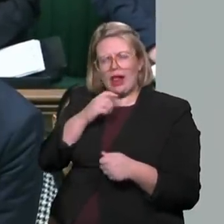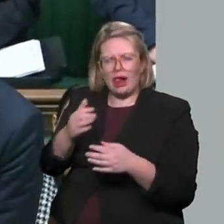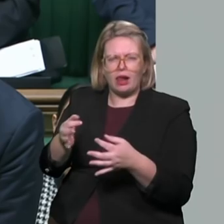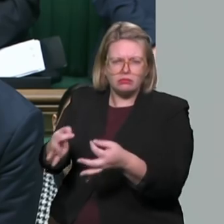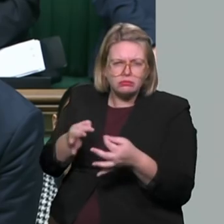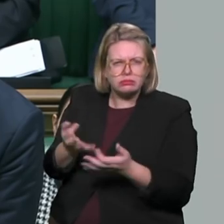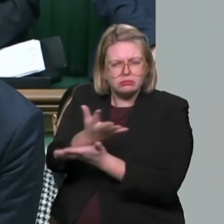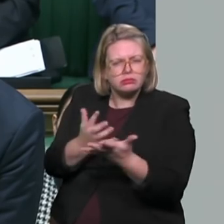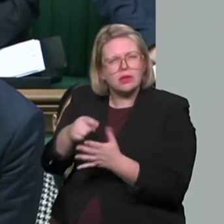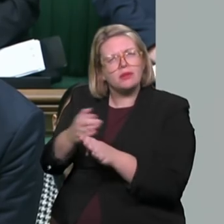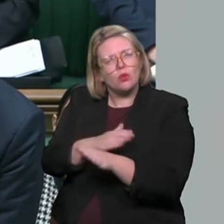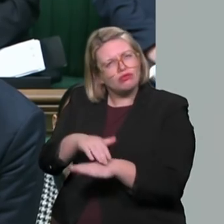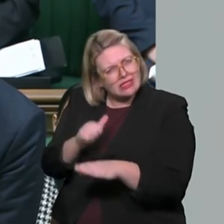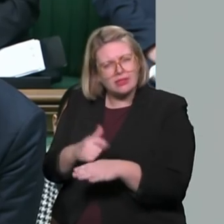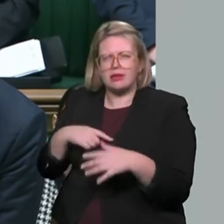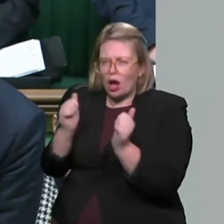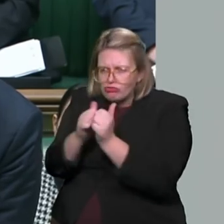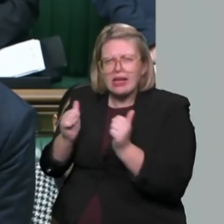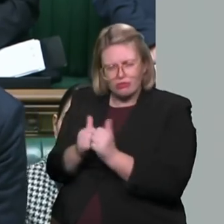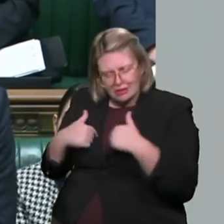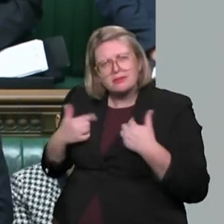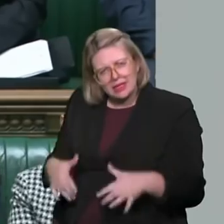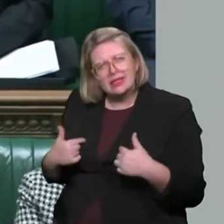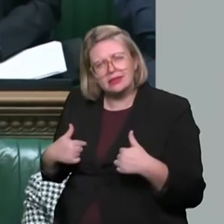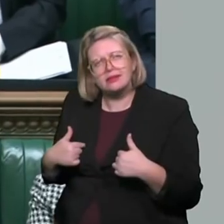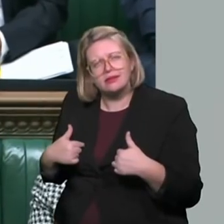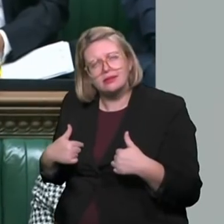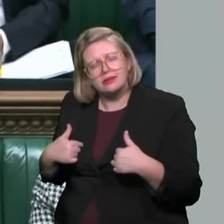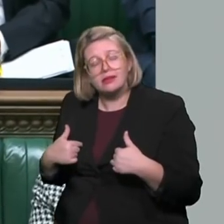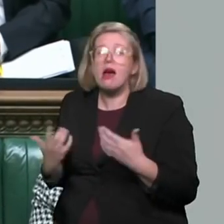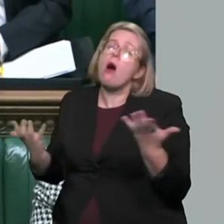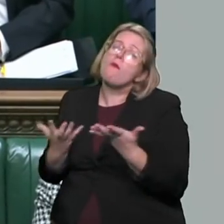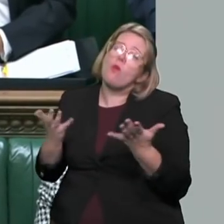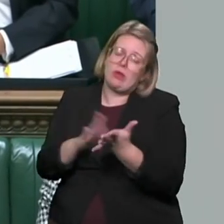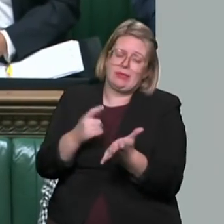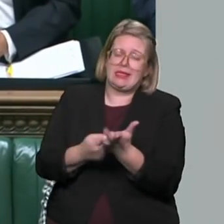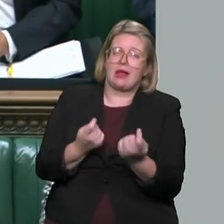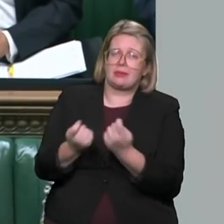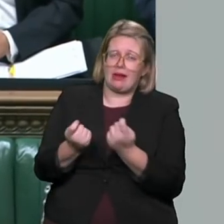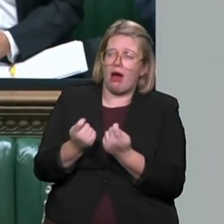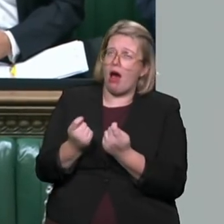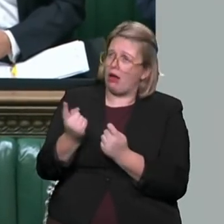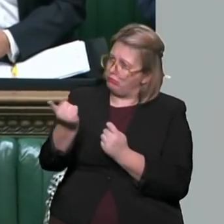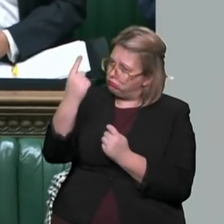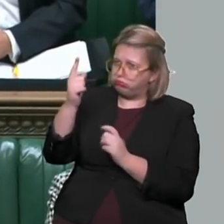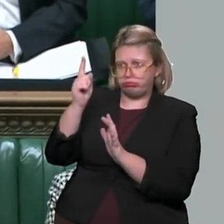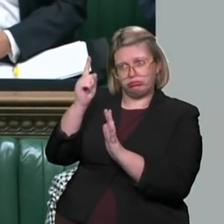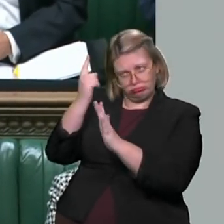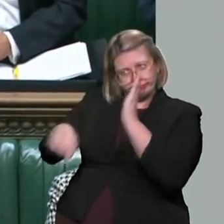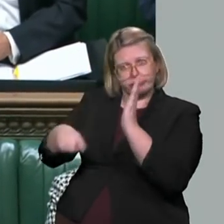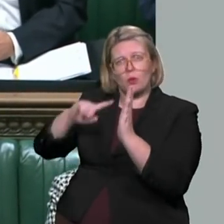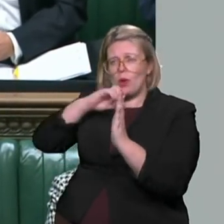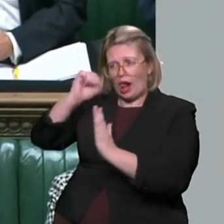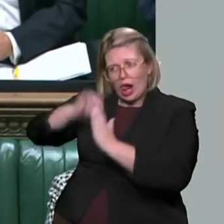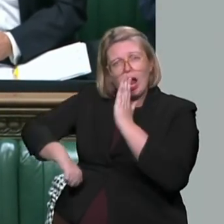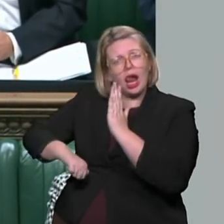will bring it forward to second reading before Christmas. Yes, of course, we will have criminal sanctions with tough sentences for those who are